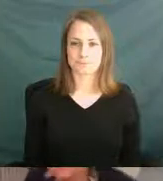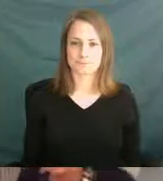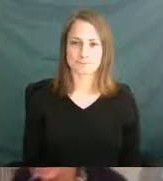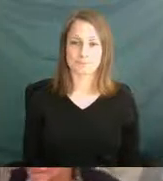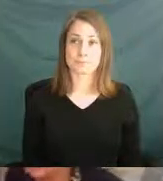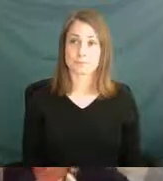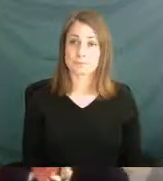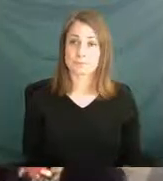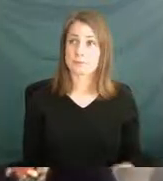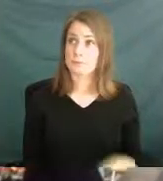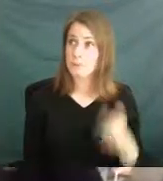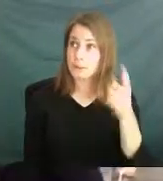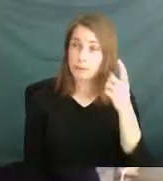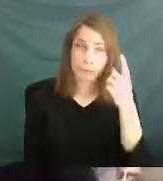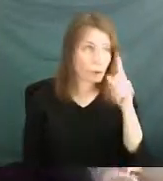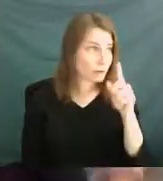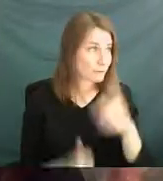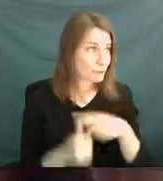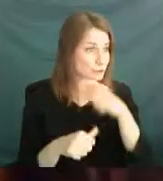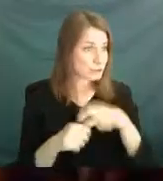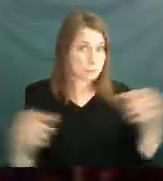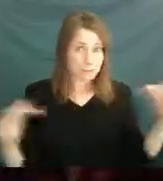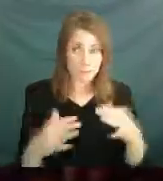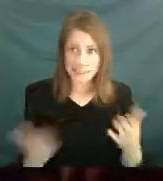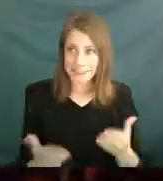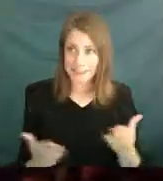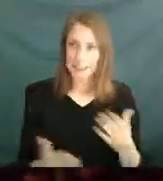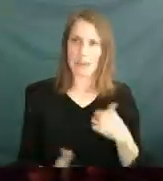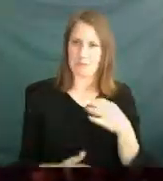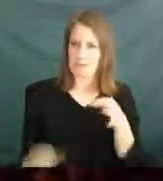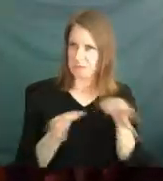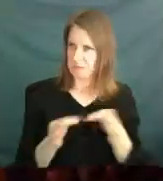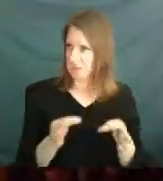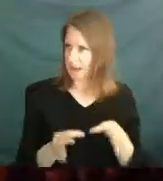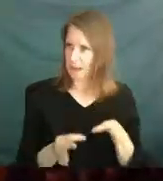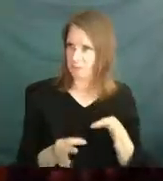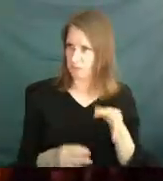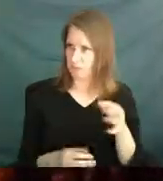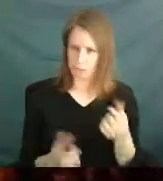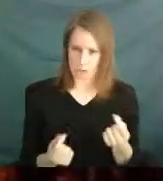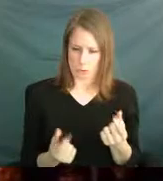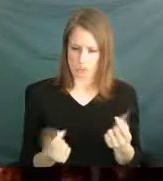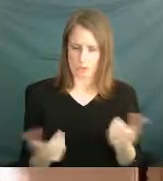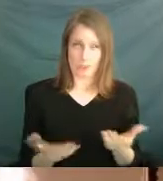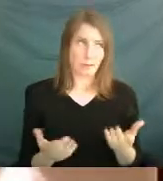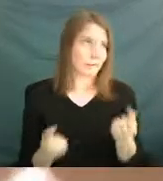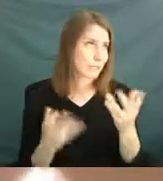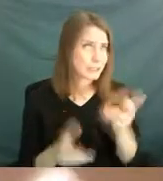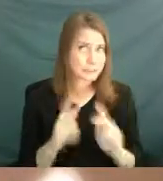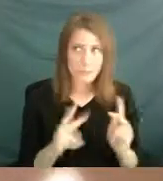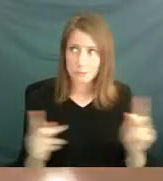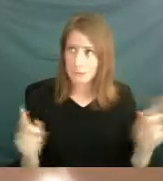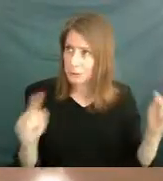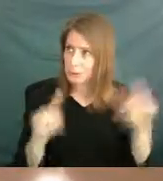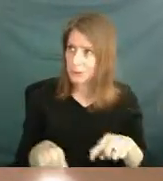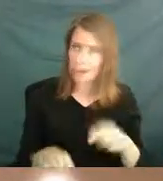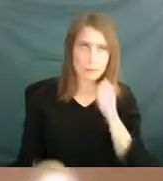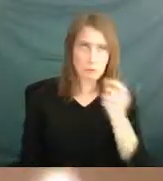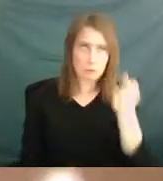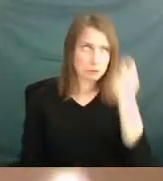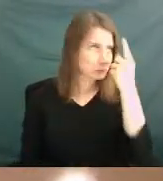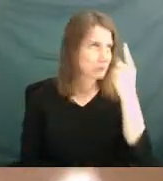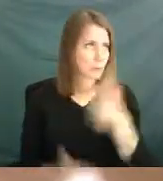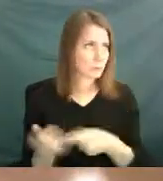For those of here for the first time, let me tell you what this is about. Because a lot of people who come here have never seen a Hobart Shakespearean play. This is about 50